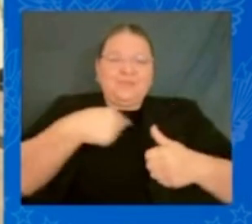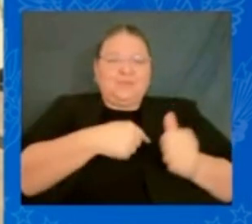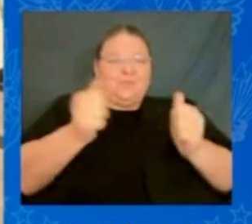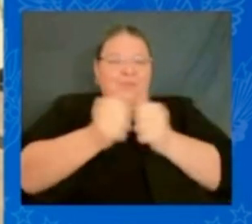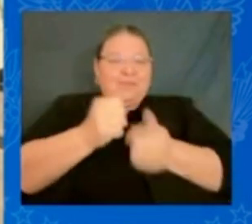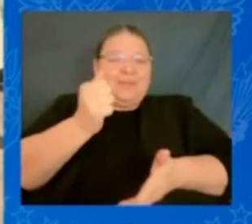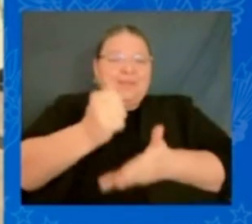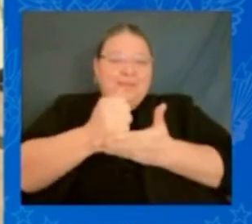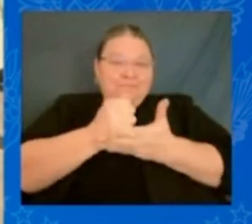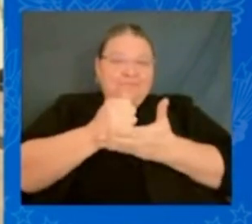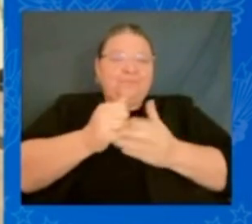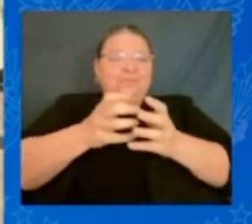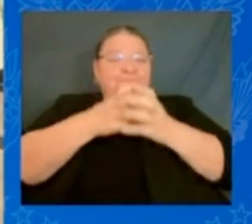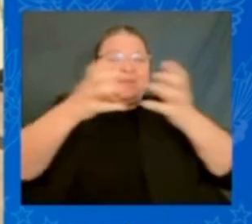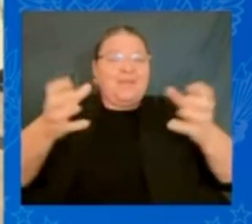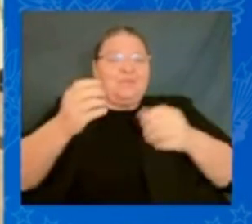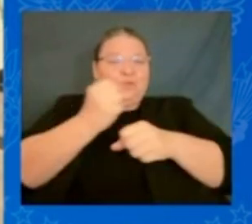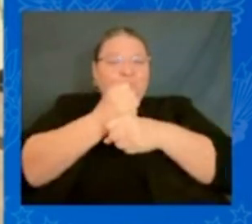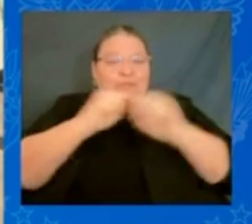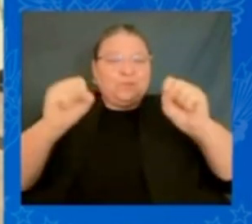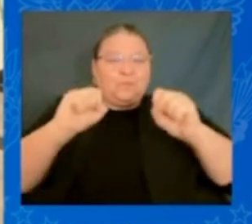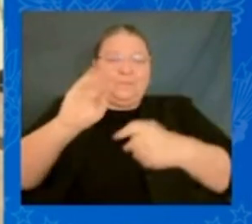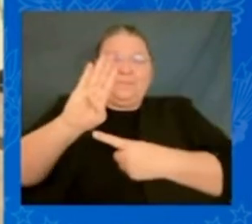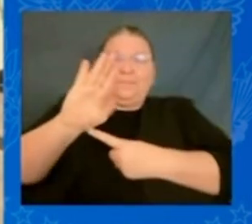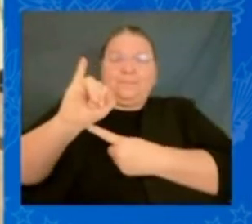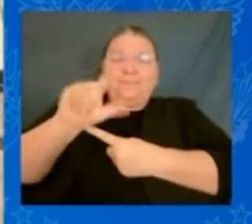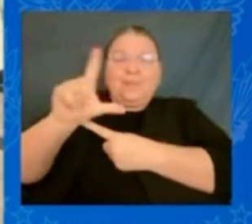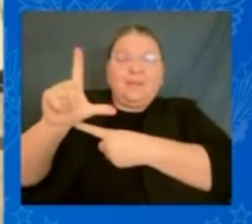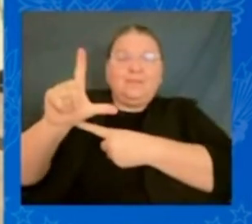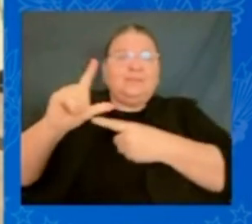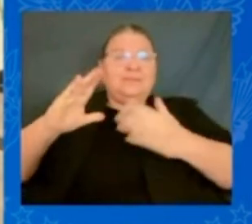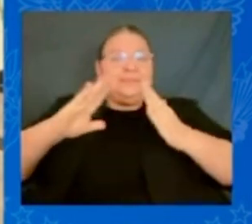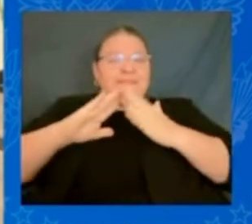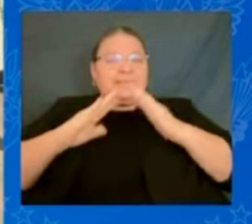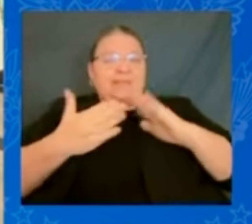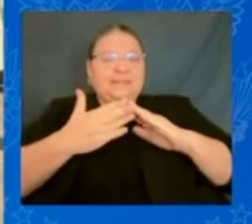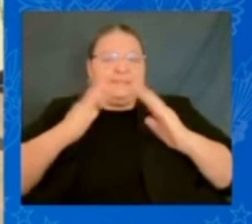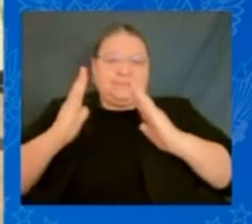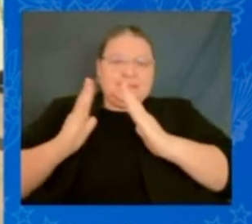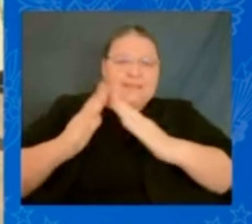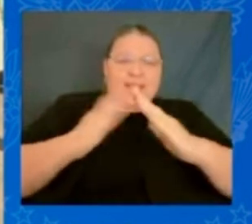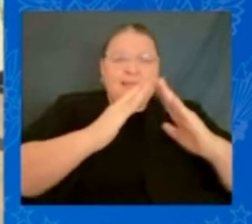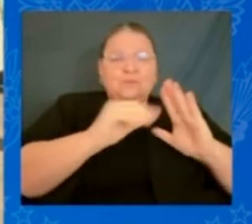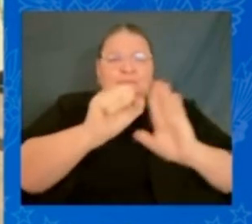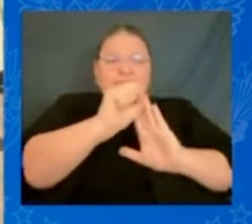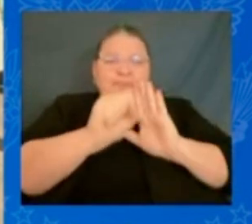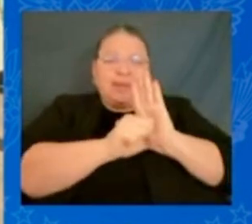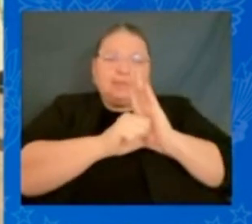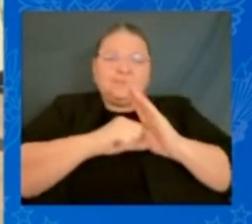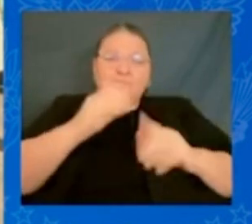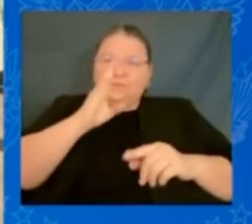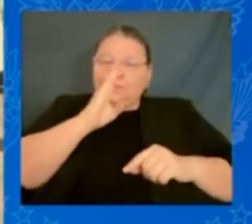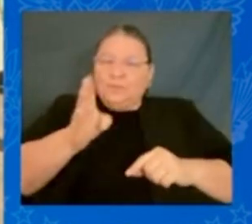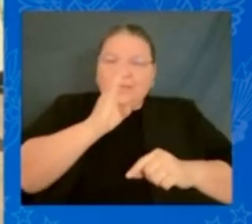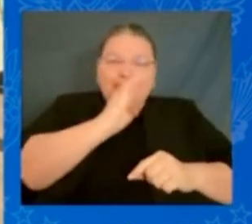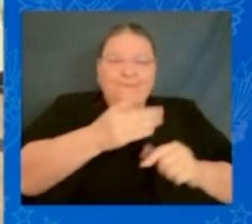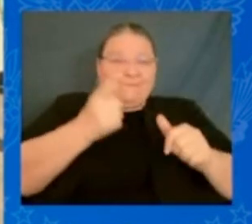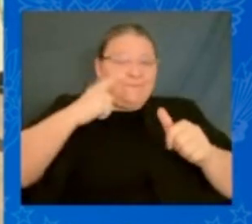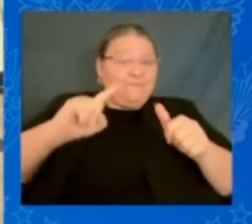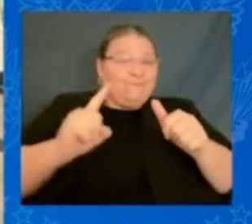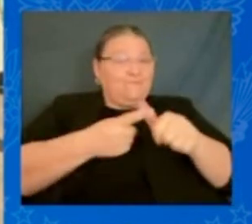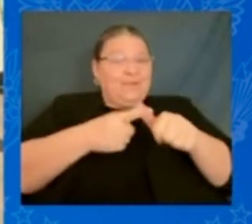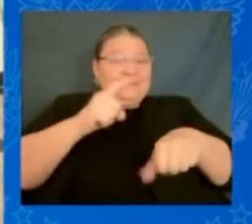and towns and and and states money directly for the first time Dallas County got its own money